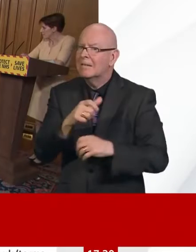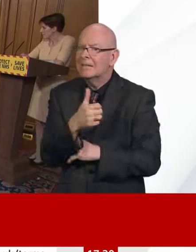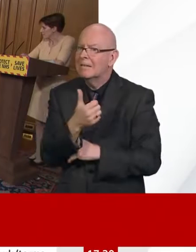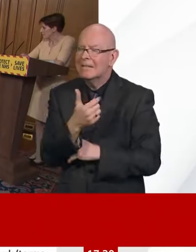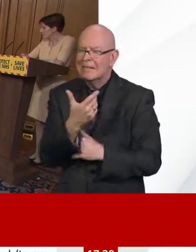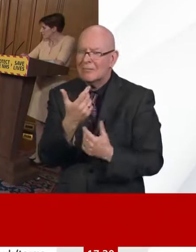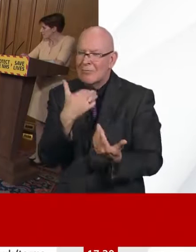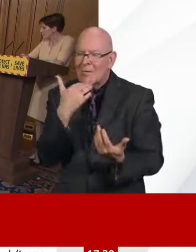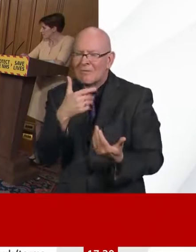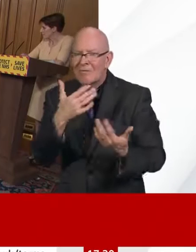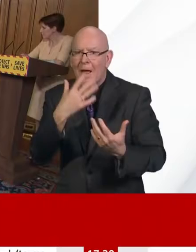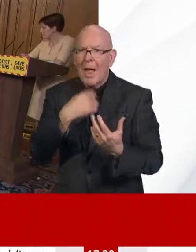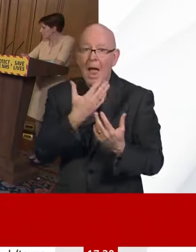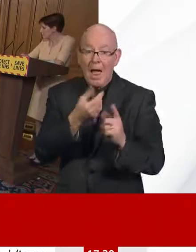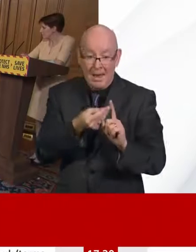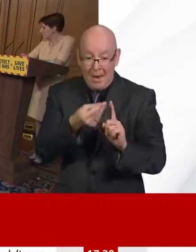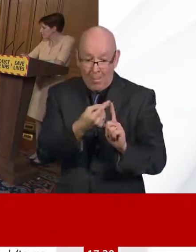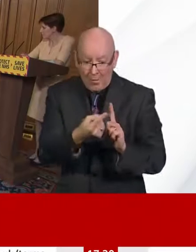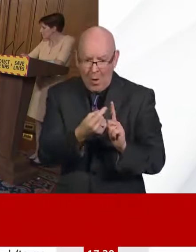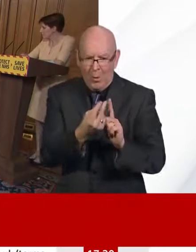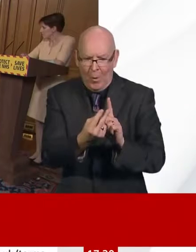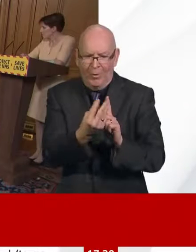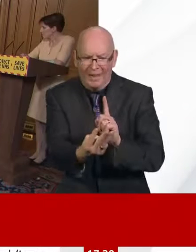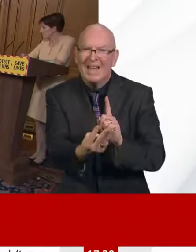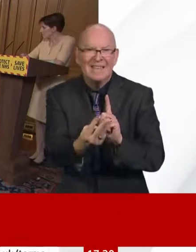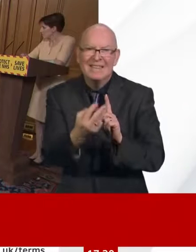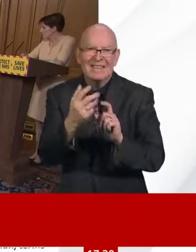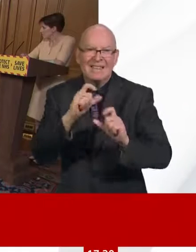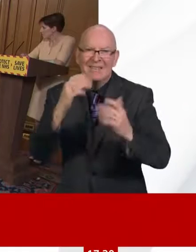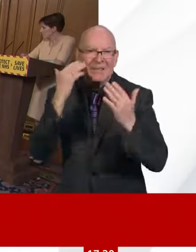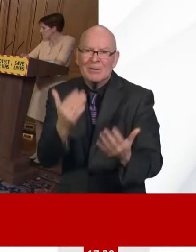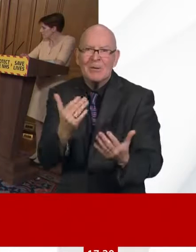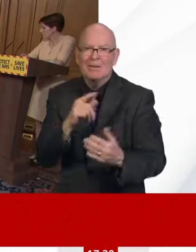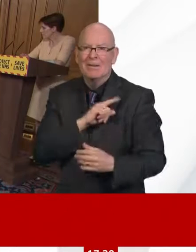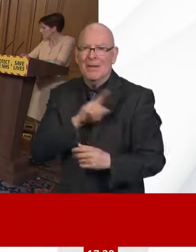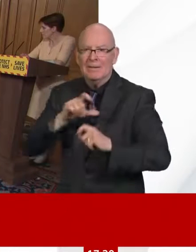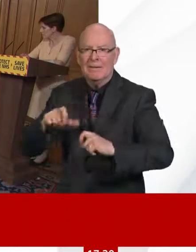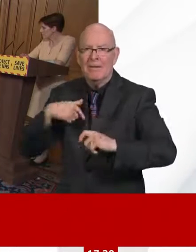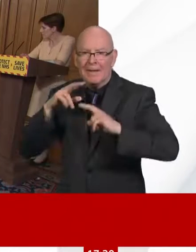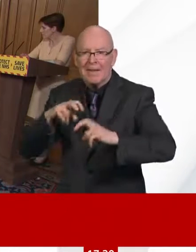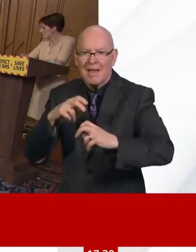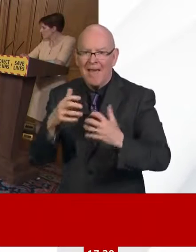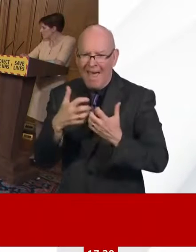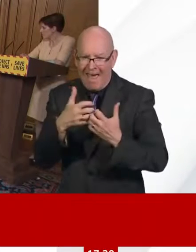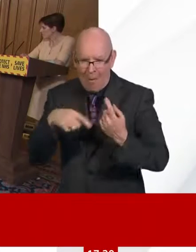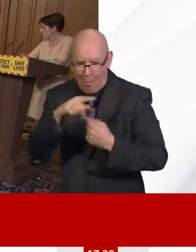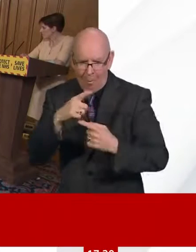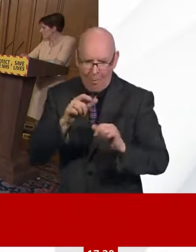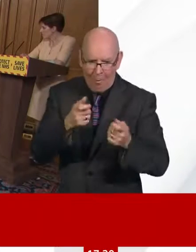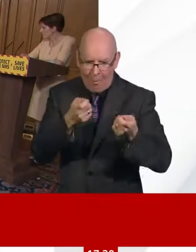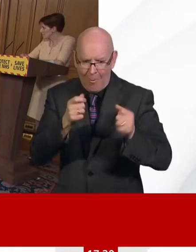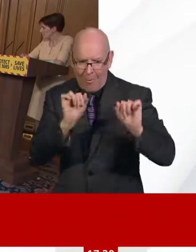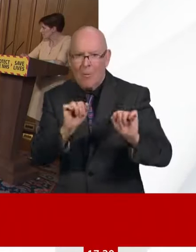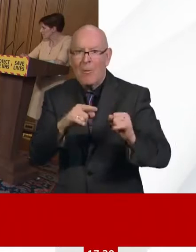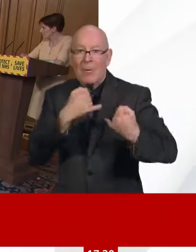Well, just to be absolutely clear, there is no number of hospital-acquired infections. So